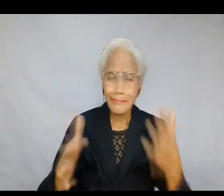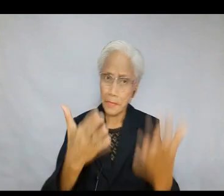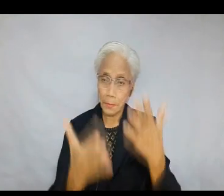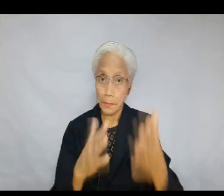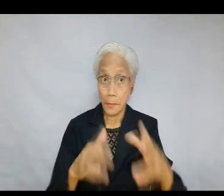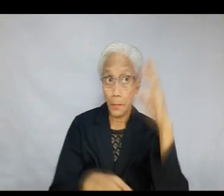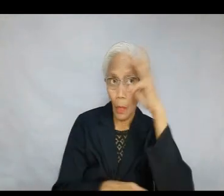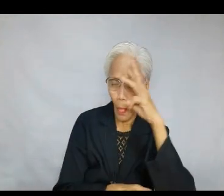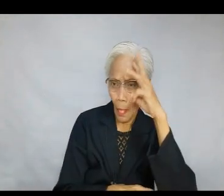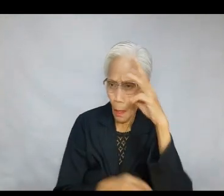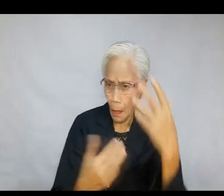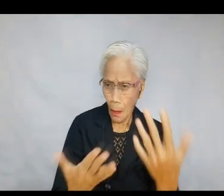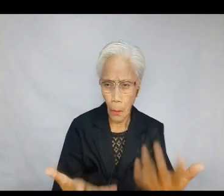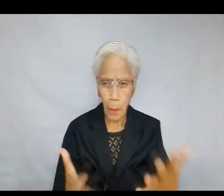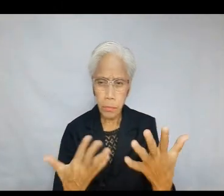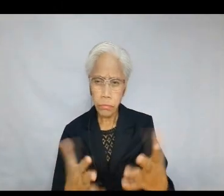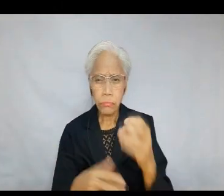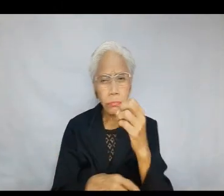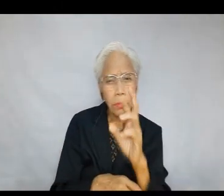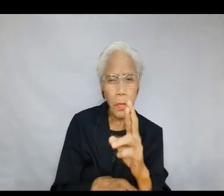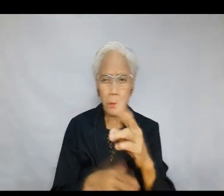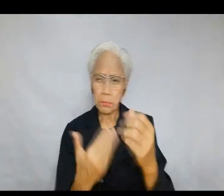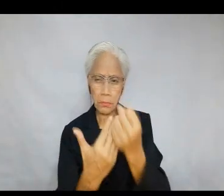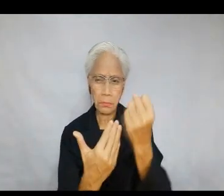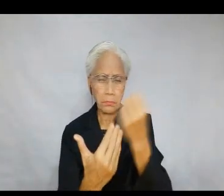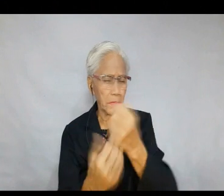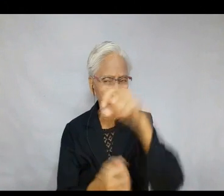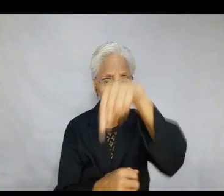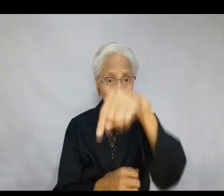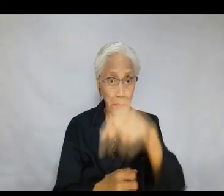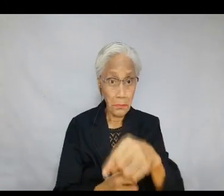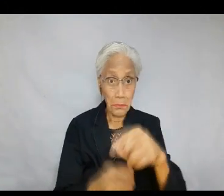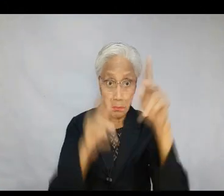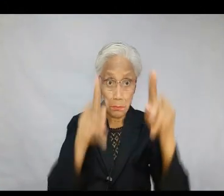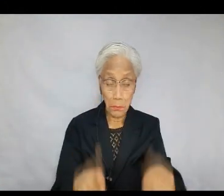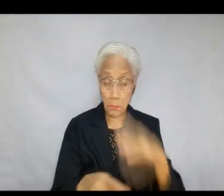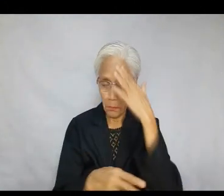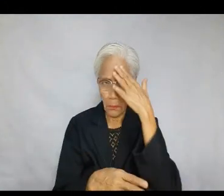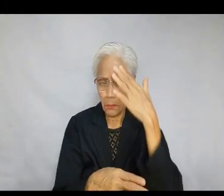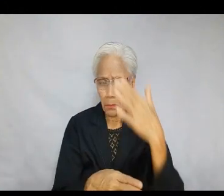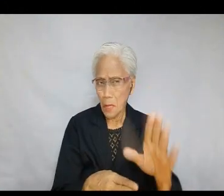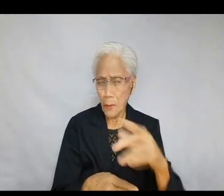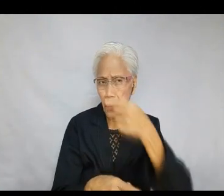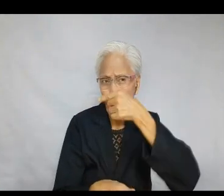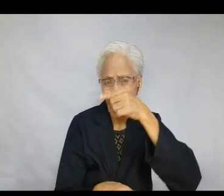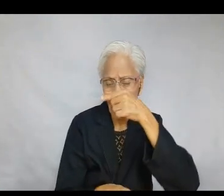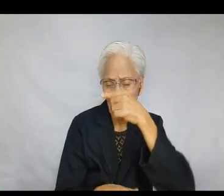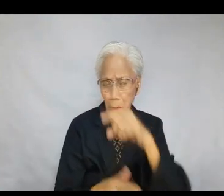Something is terribly wrong with that person's view of the season. Or, simply, that person does not know the Greek sacred symbols.